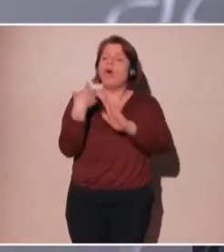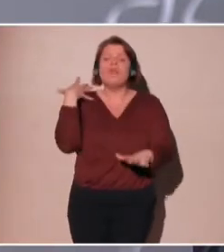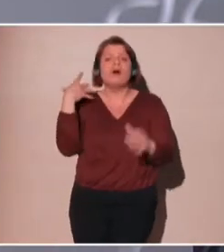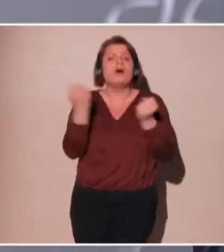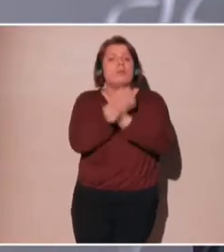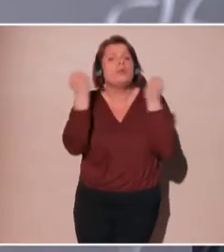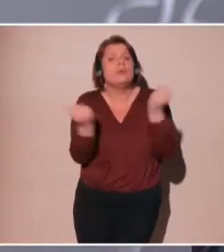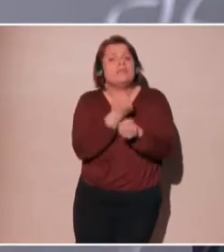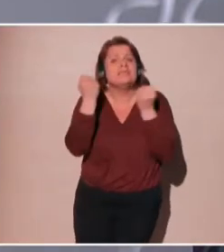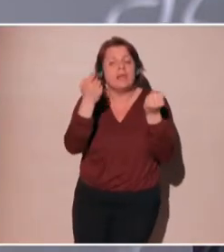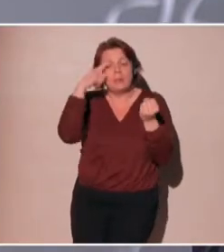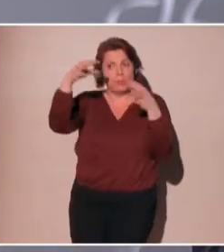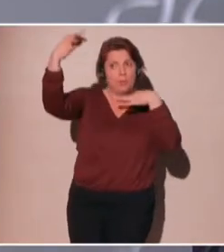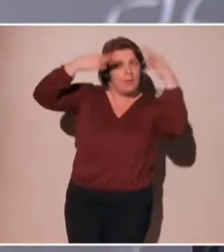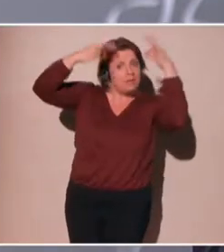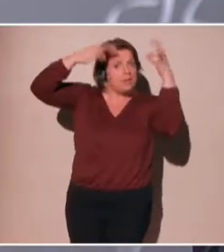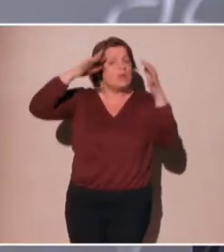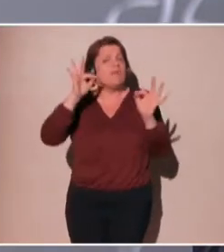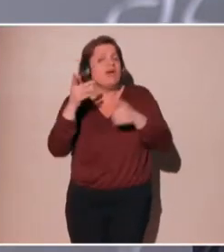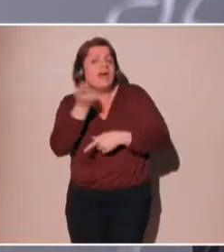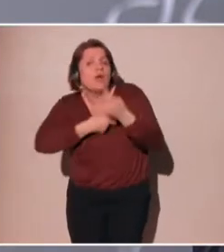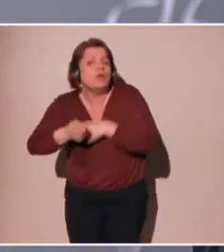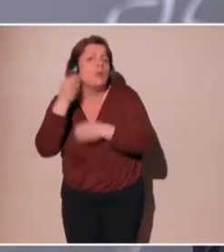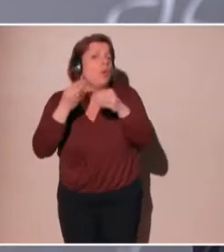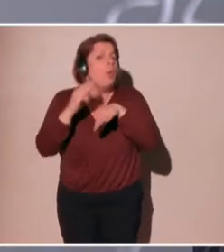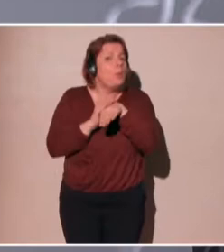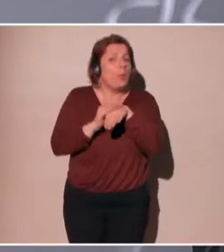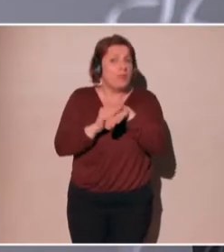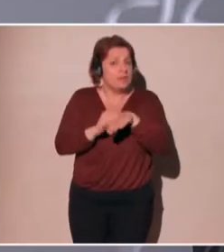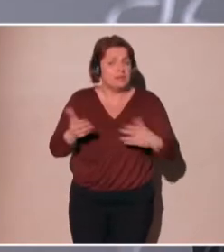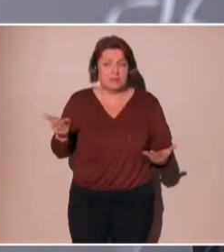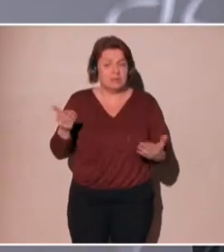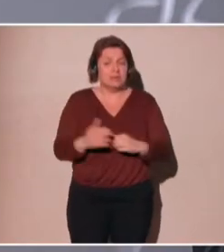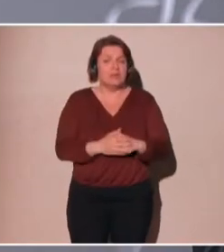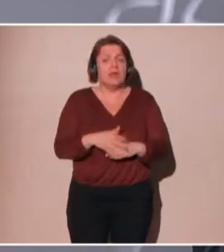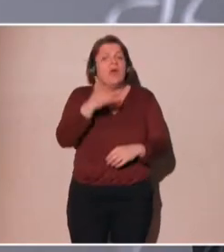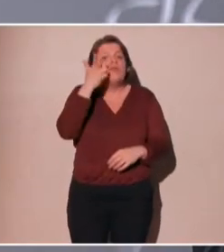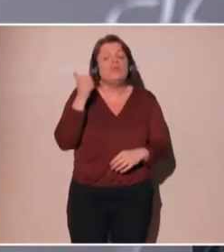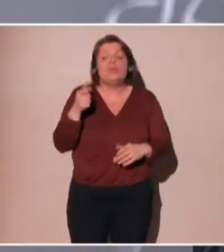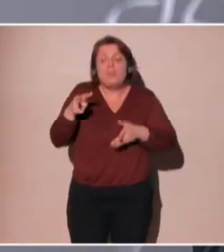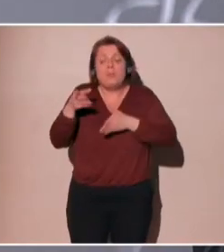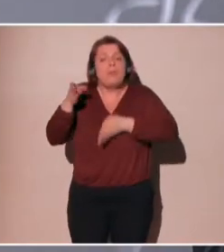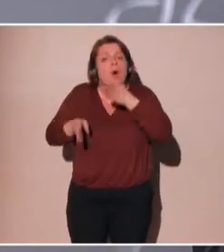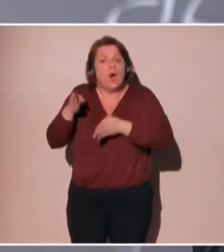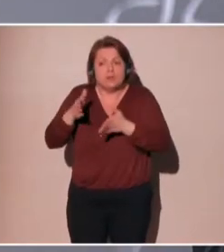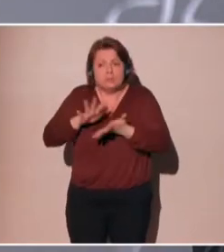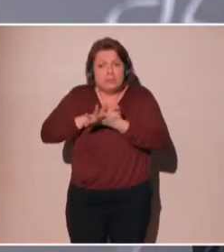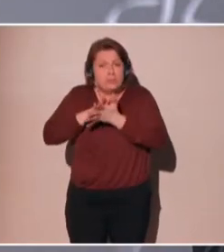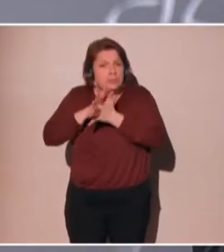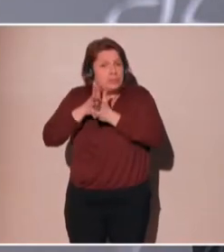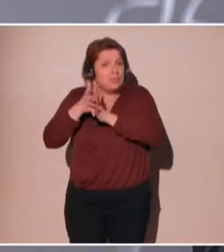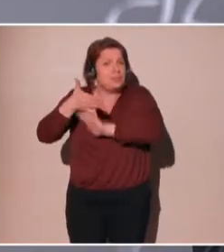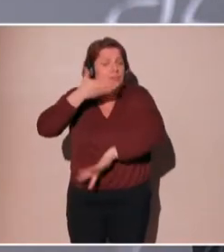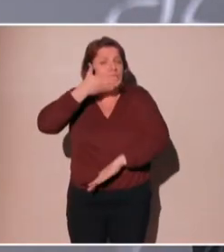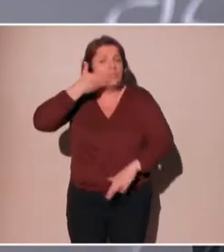And we certainly have witnessed the improvement of these bots over time. And the more that a, the more